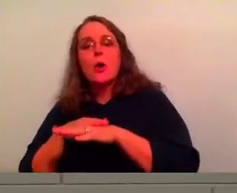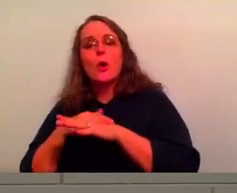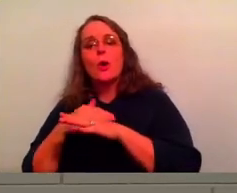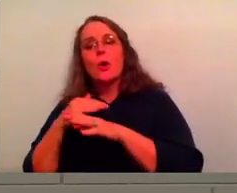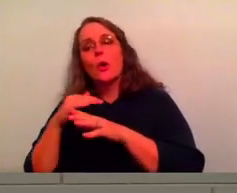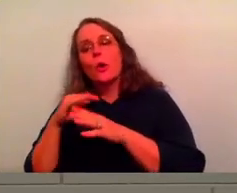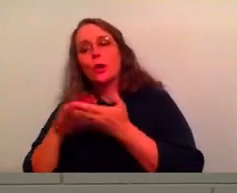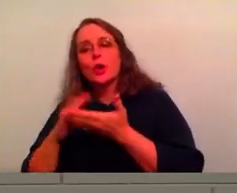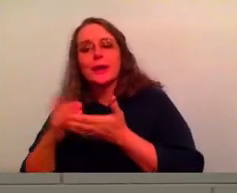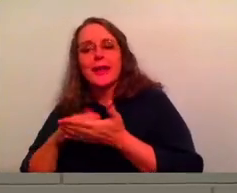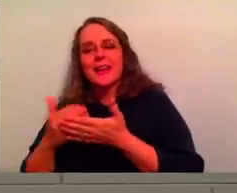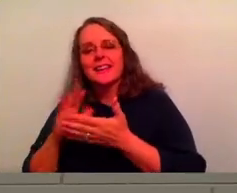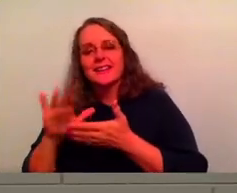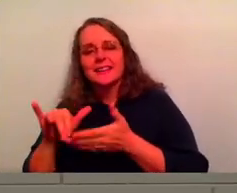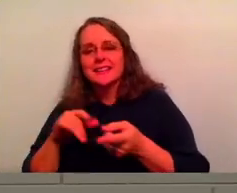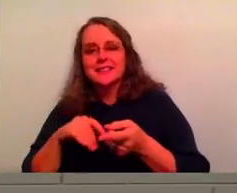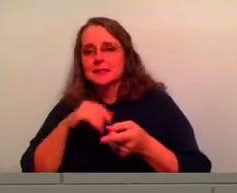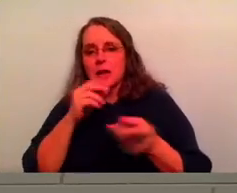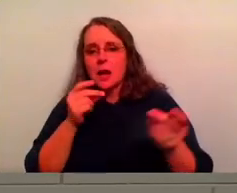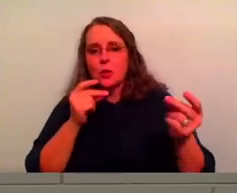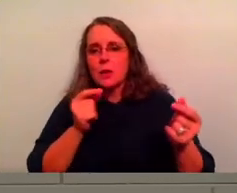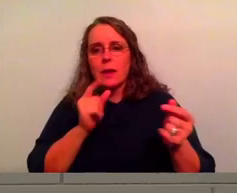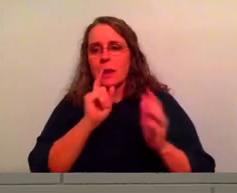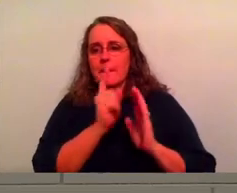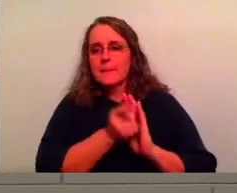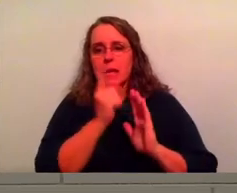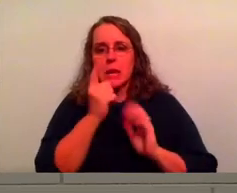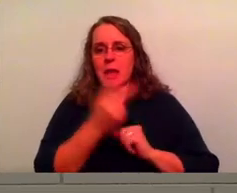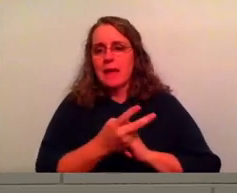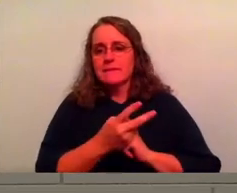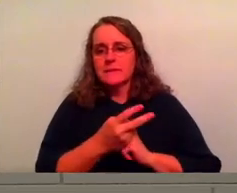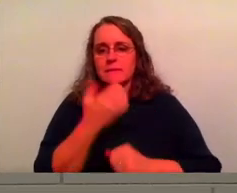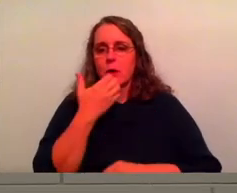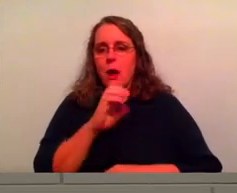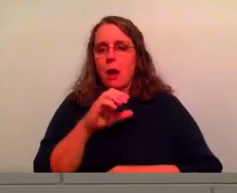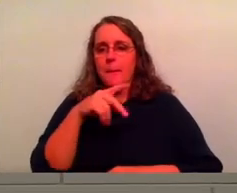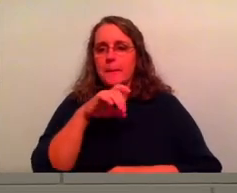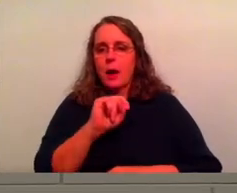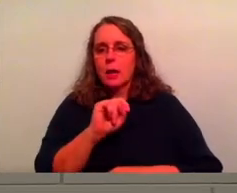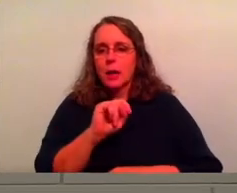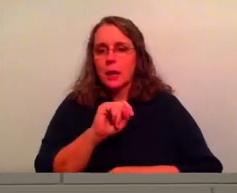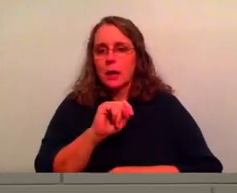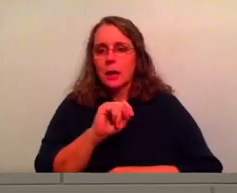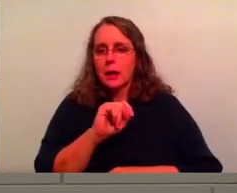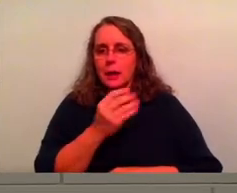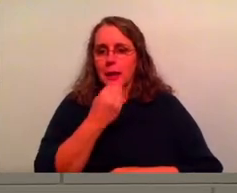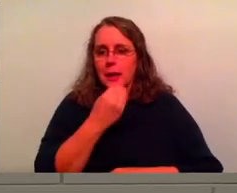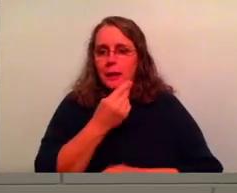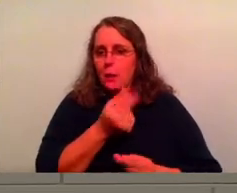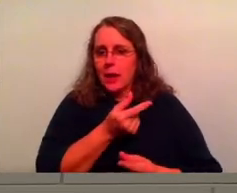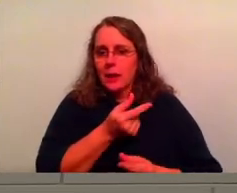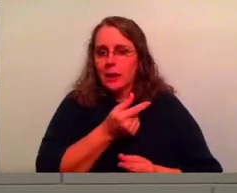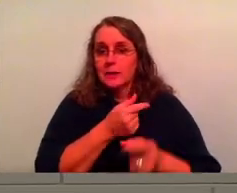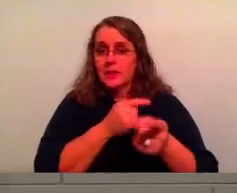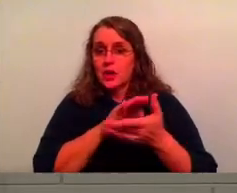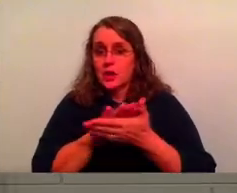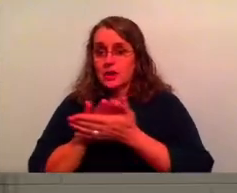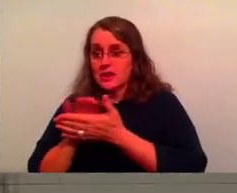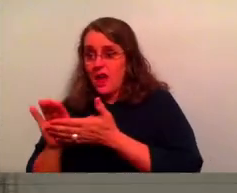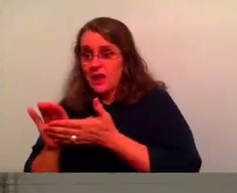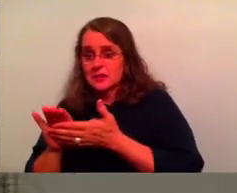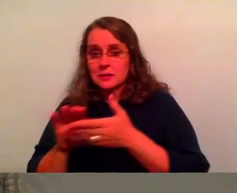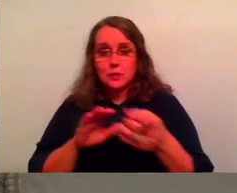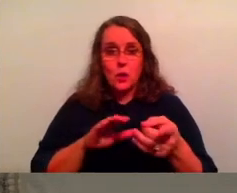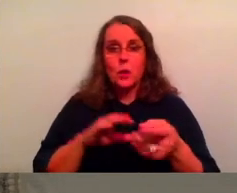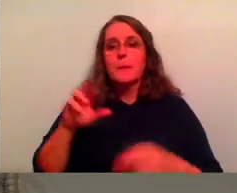I'm ready to go eat my hot pocket, you know, hot pockets are nice, you know, hot pockets are nice, but besides the point, but the roast is better, but